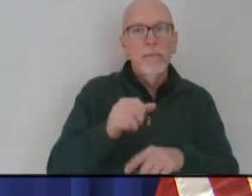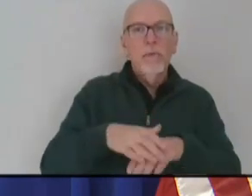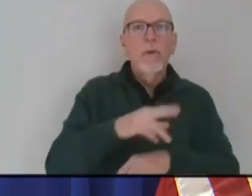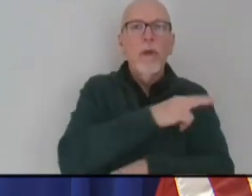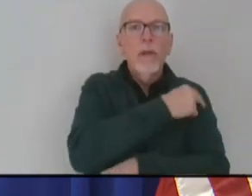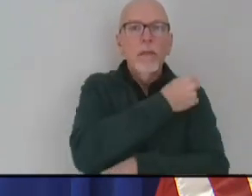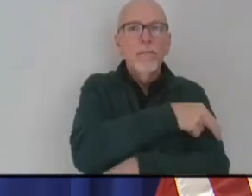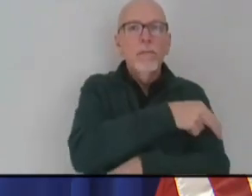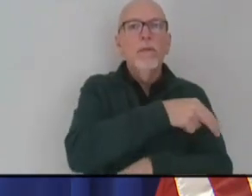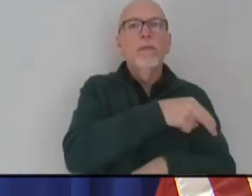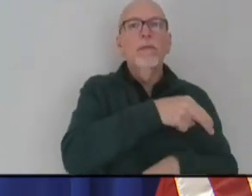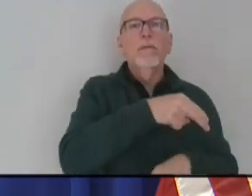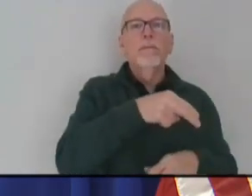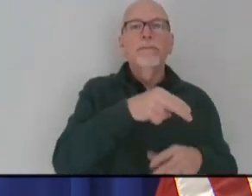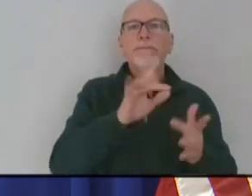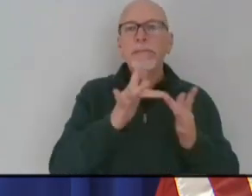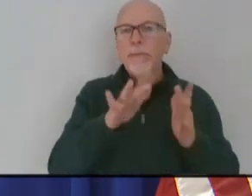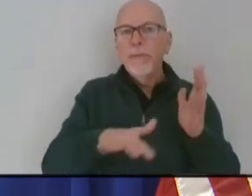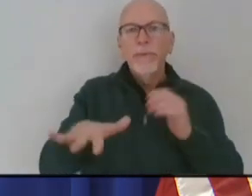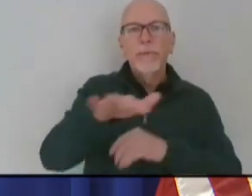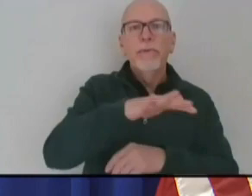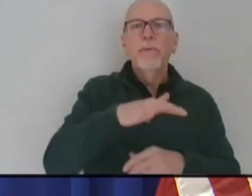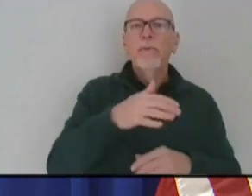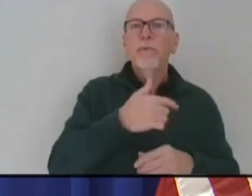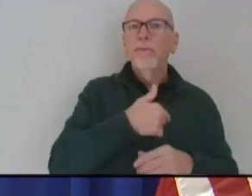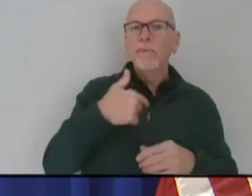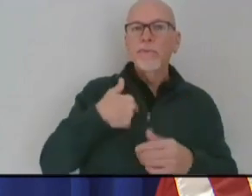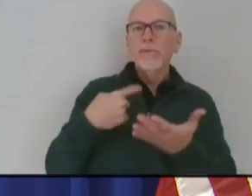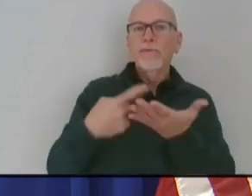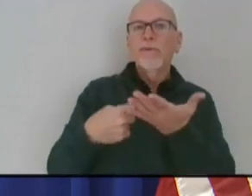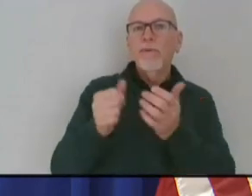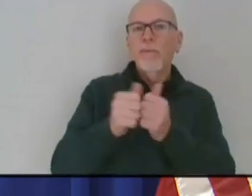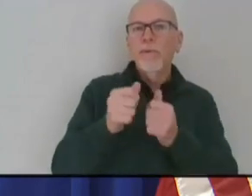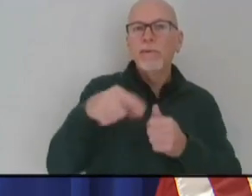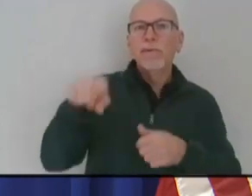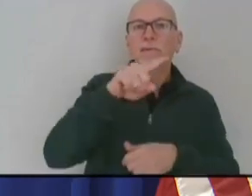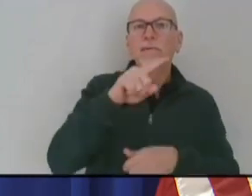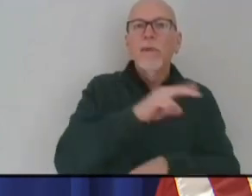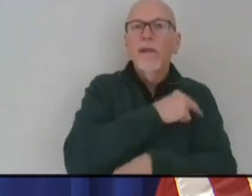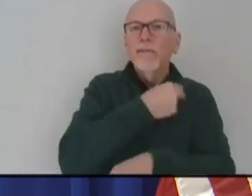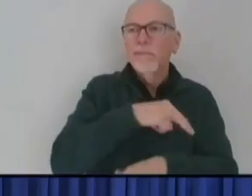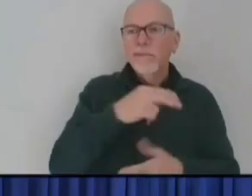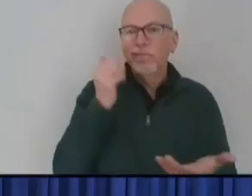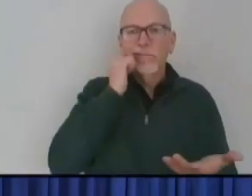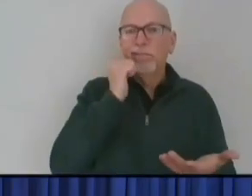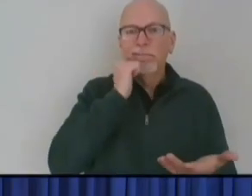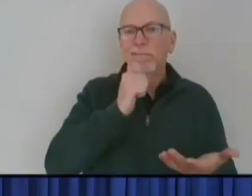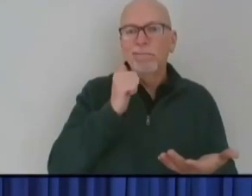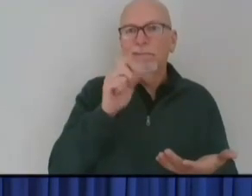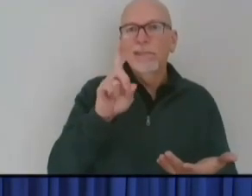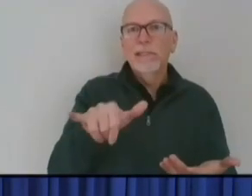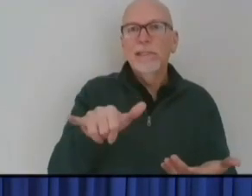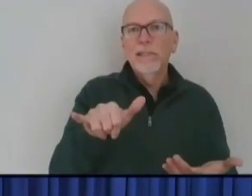network overall. We have talked to them not just weekly, but daily.